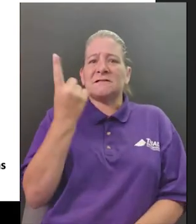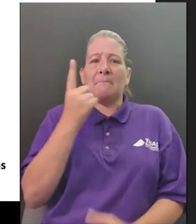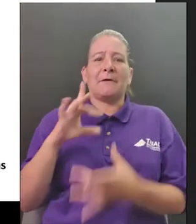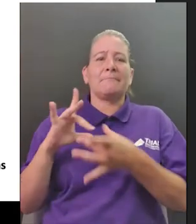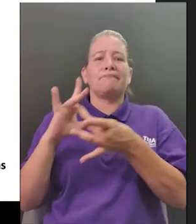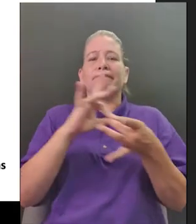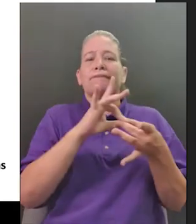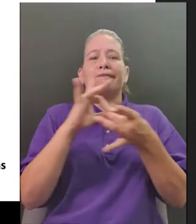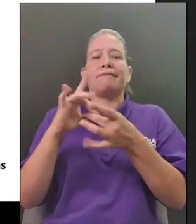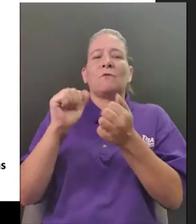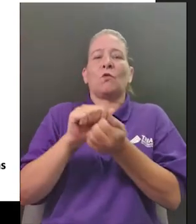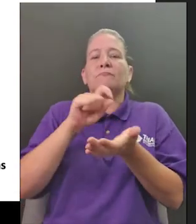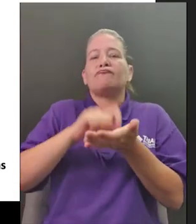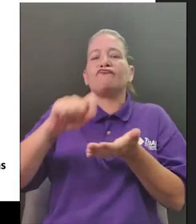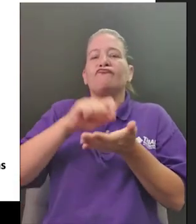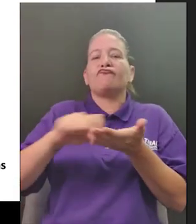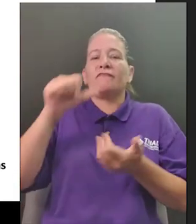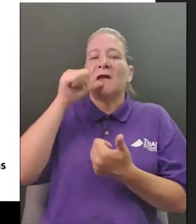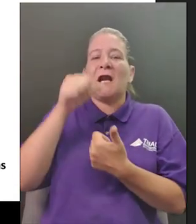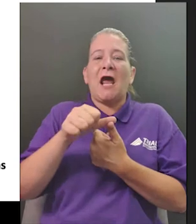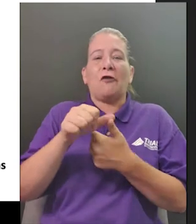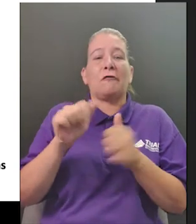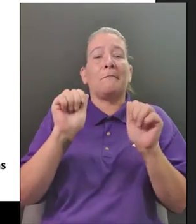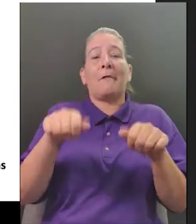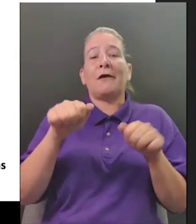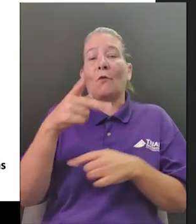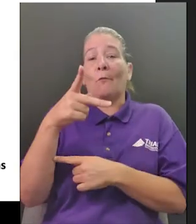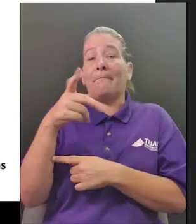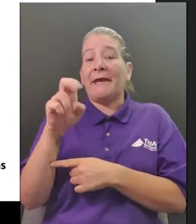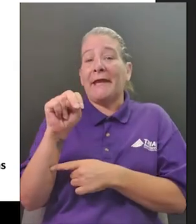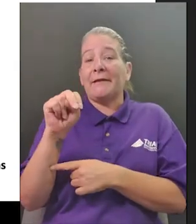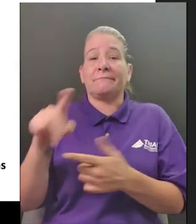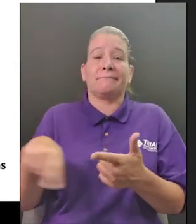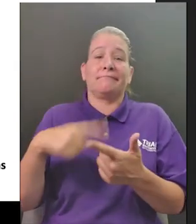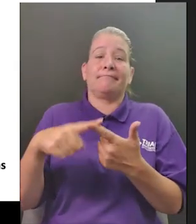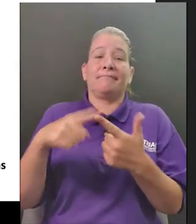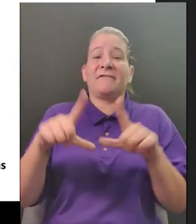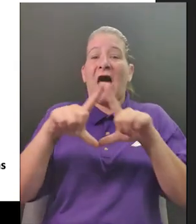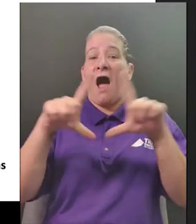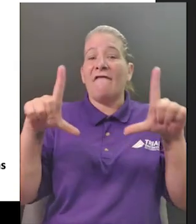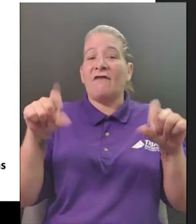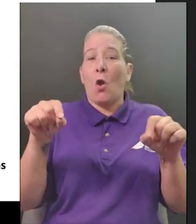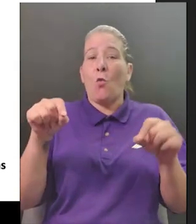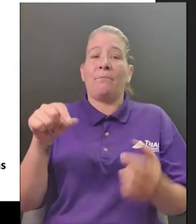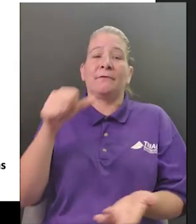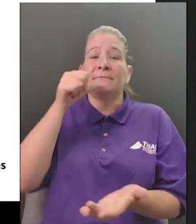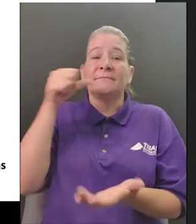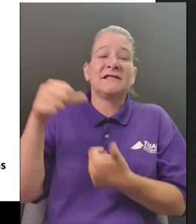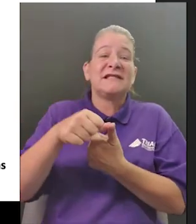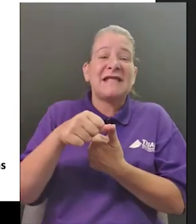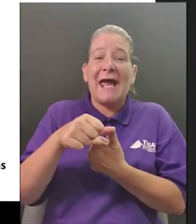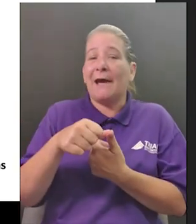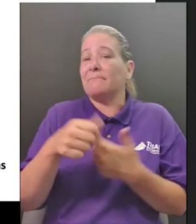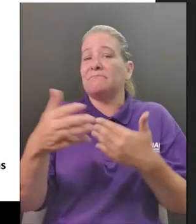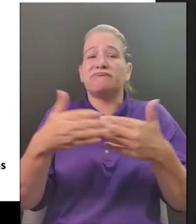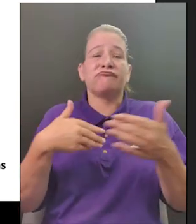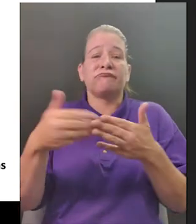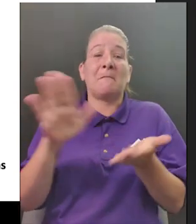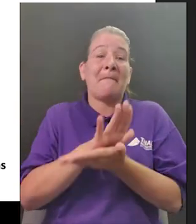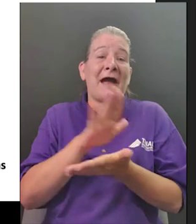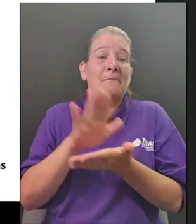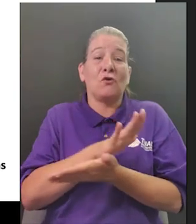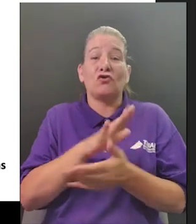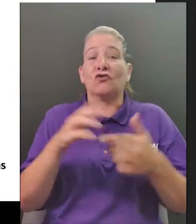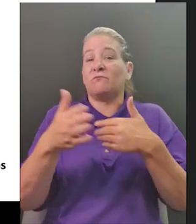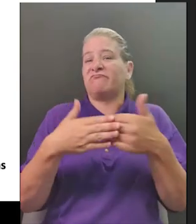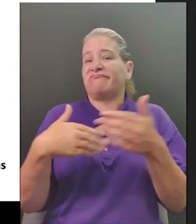run around your house and see what you can find i've got a few things in my poll you